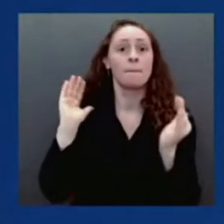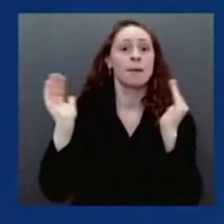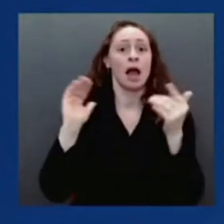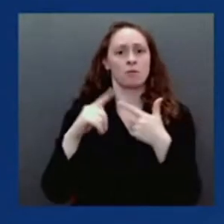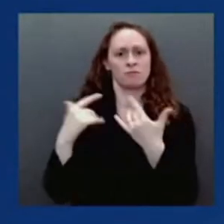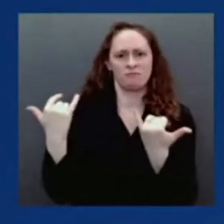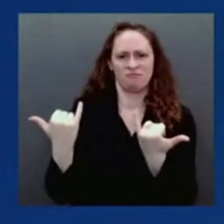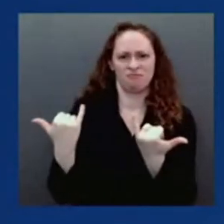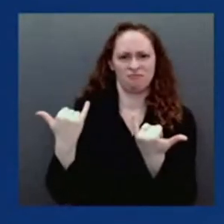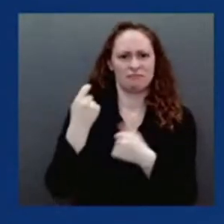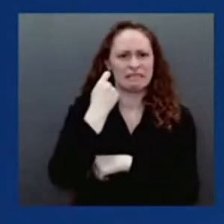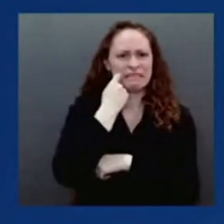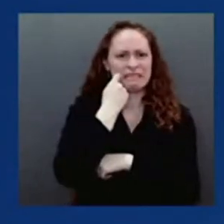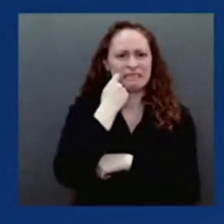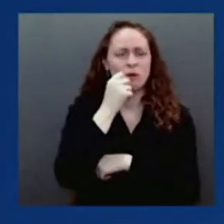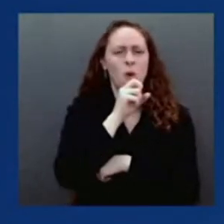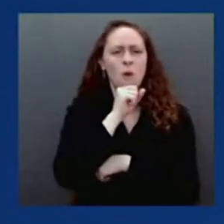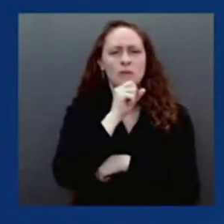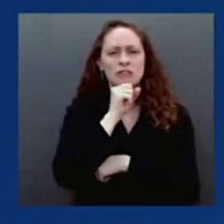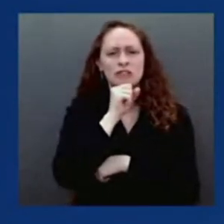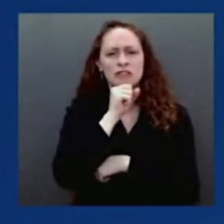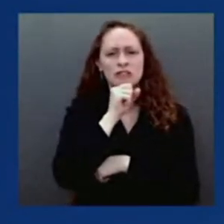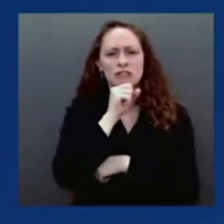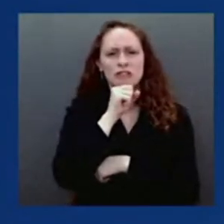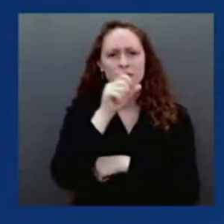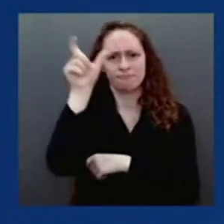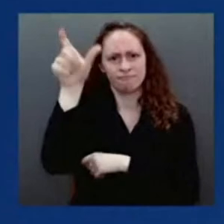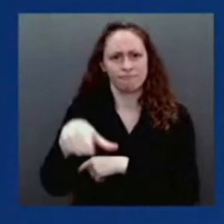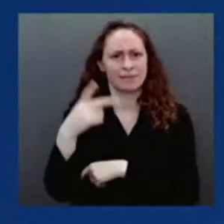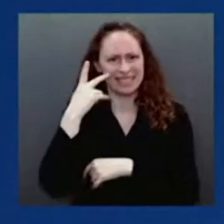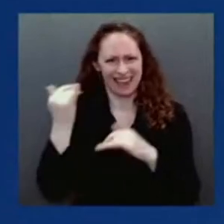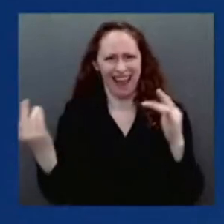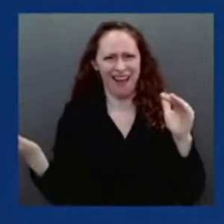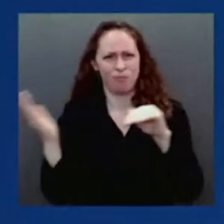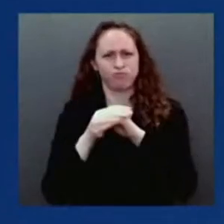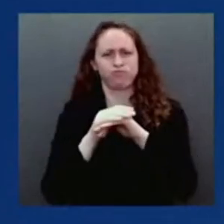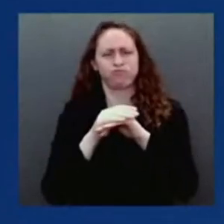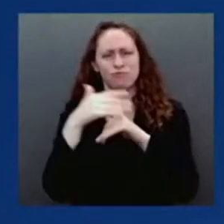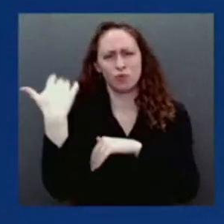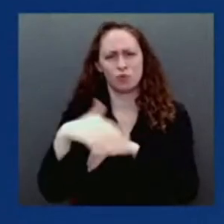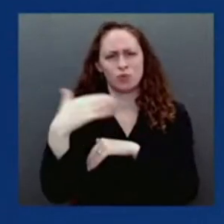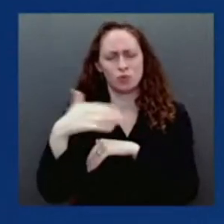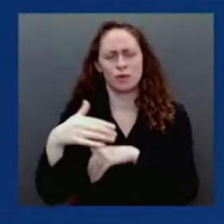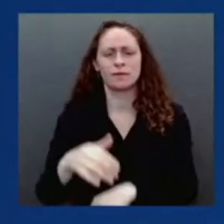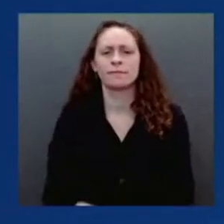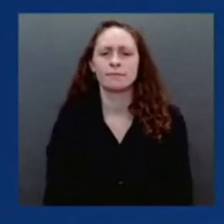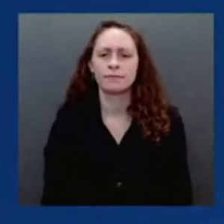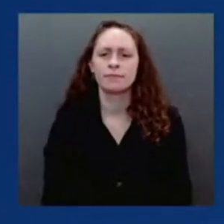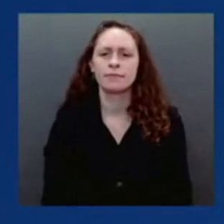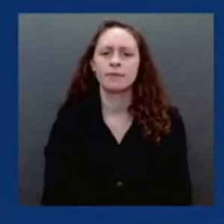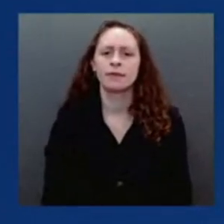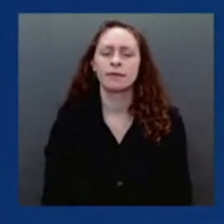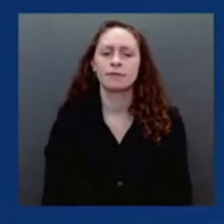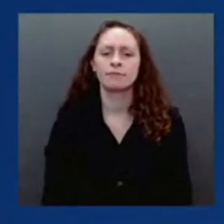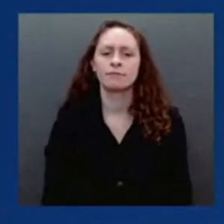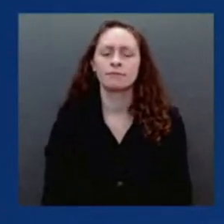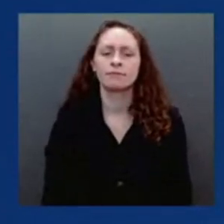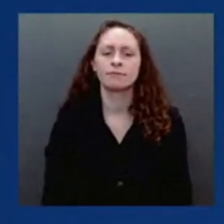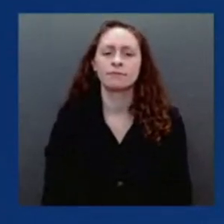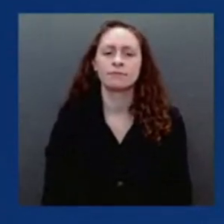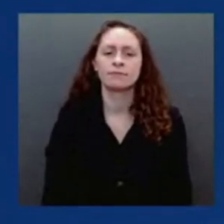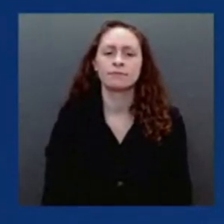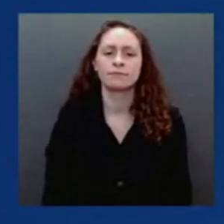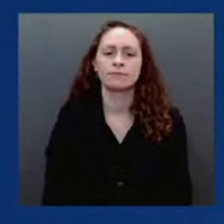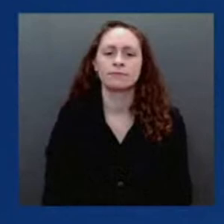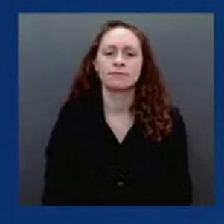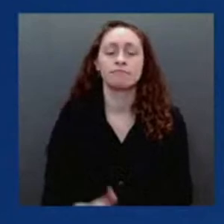variant. Right now, nearly 64 percent of the country has received a primary series, and about 50 percent of